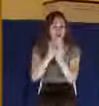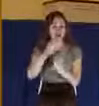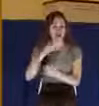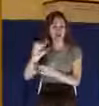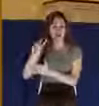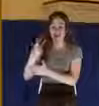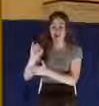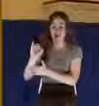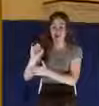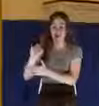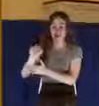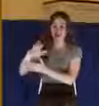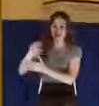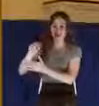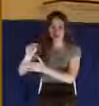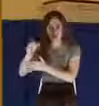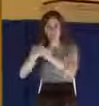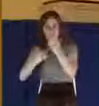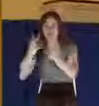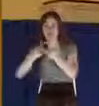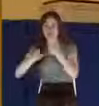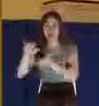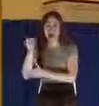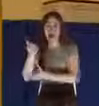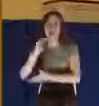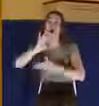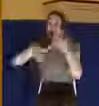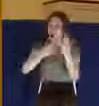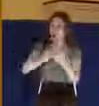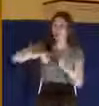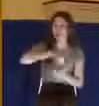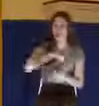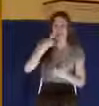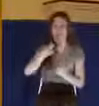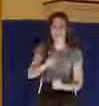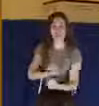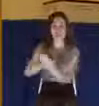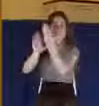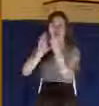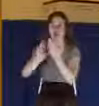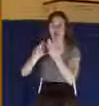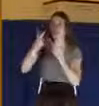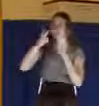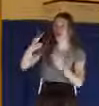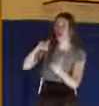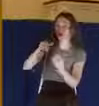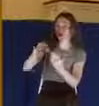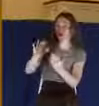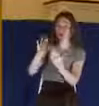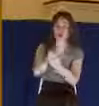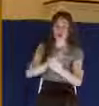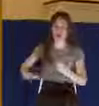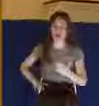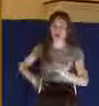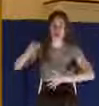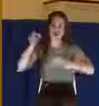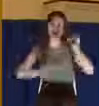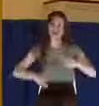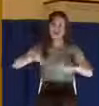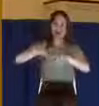must all appear before the judgment seat of Christ. You will not escape judgment, sir.